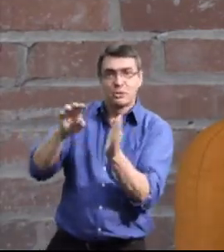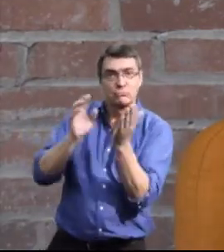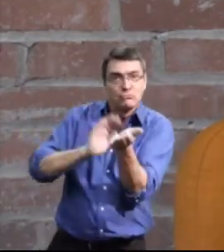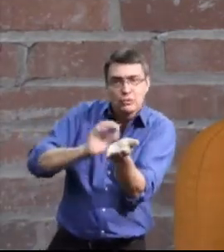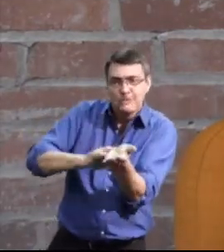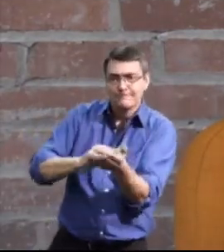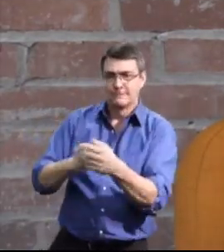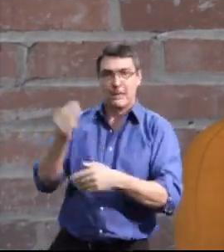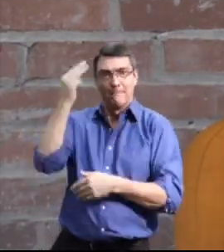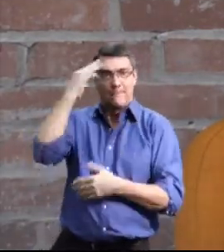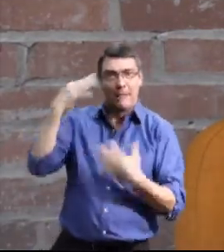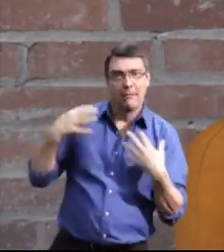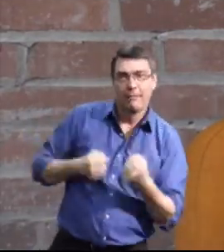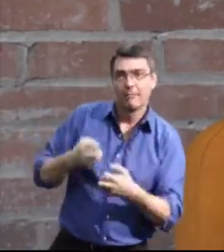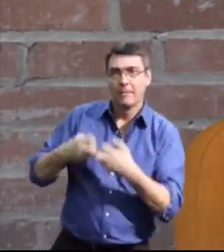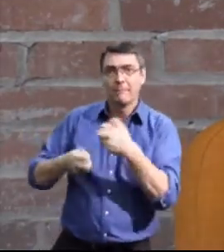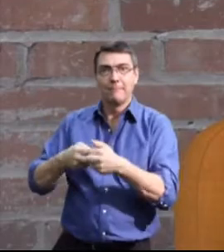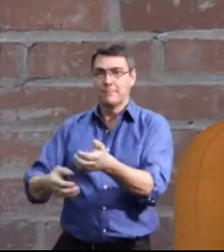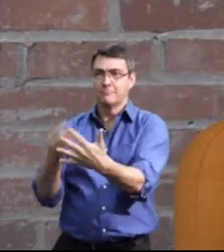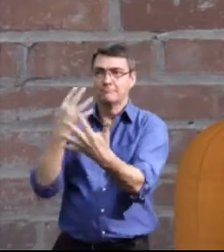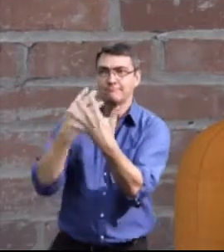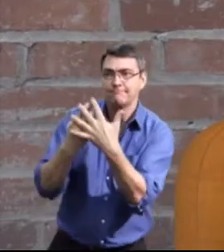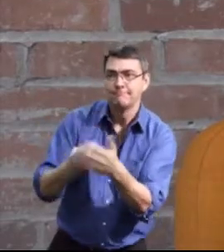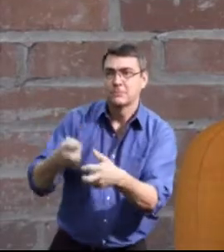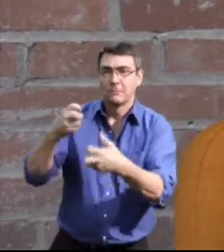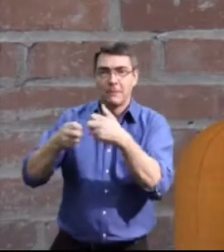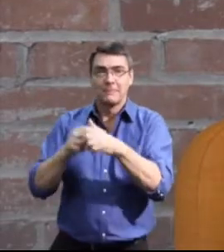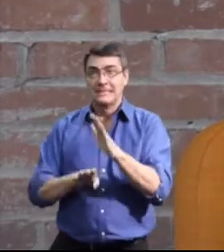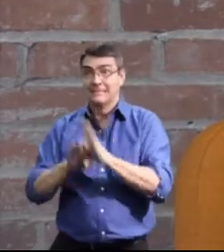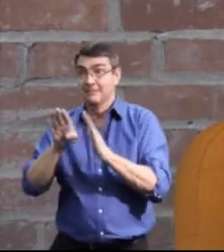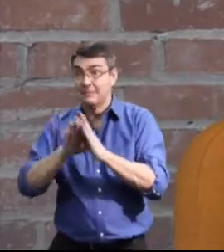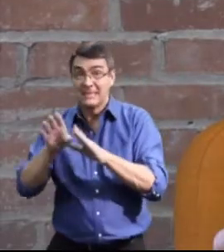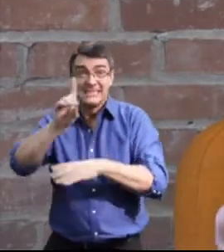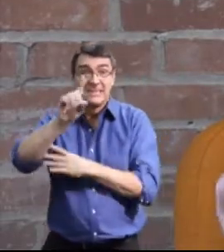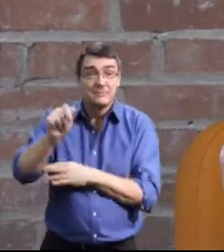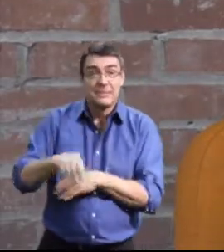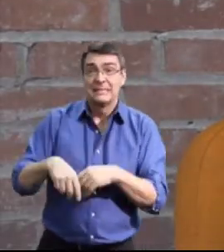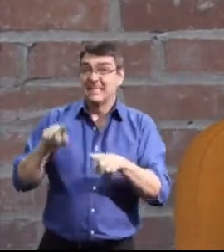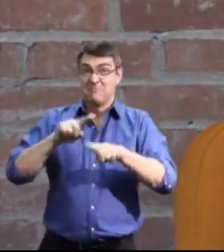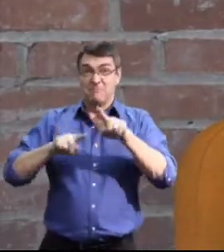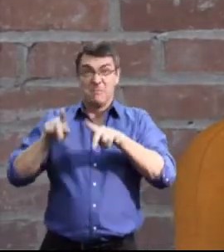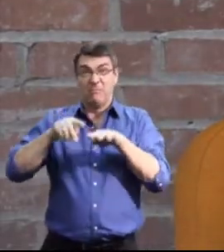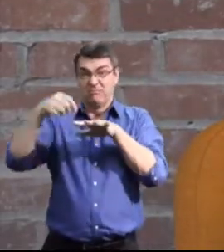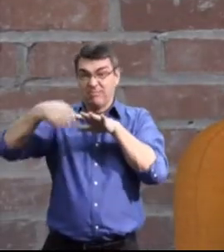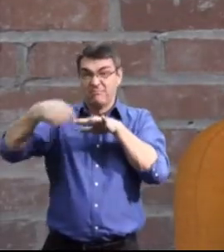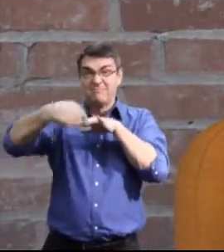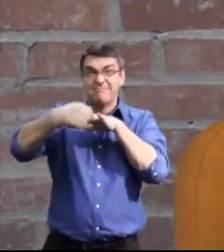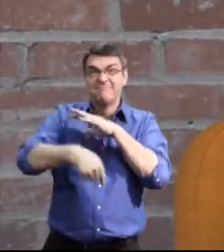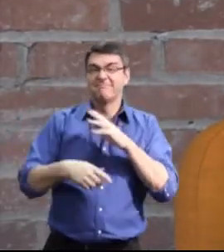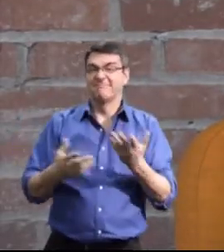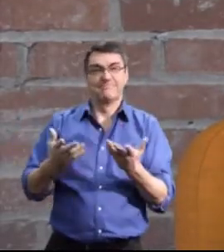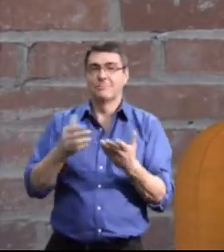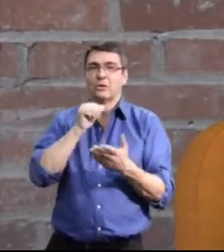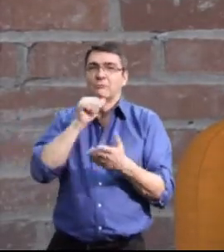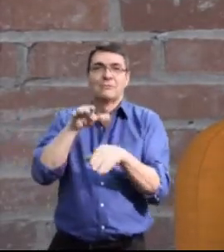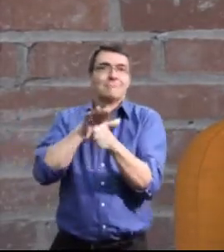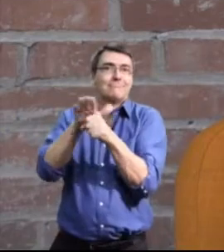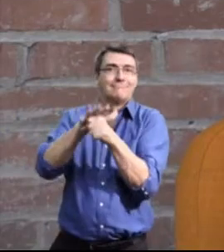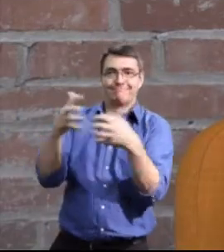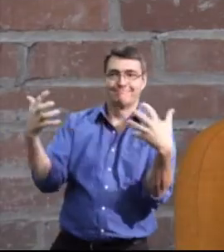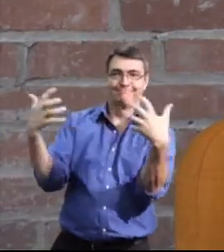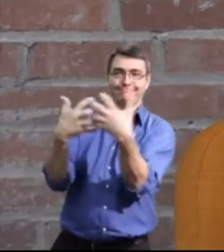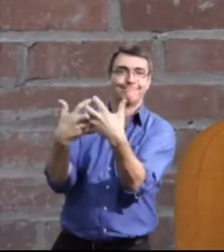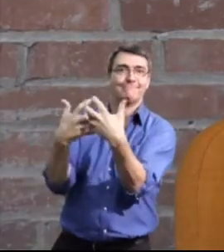maybe have some mental health struggles. Coupled with a developmental disability, folks who have fallen into the gaps of the service delivery system.